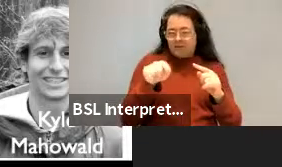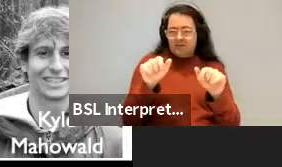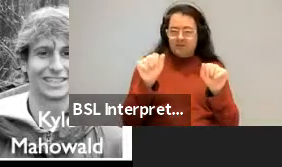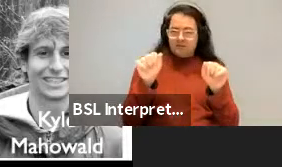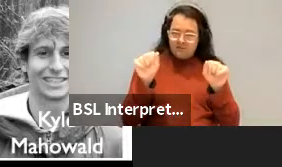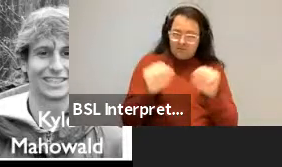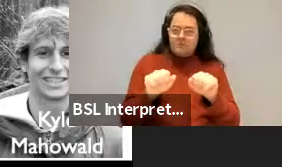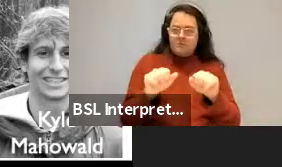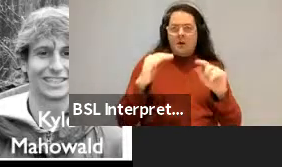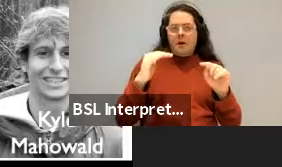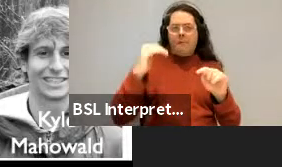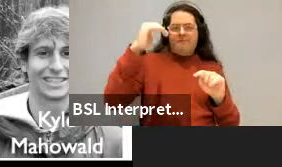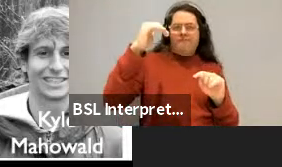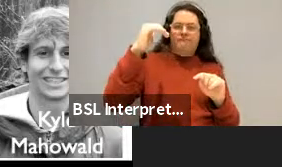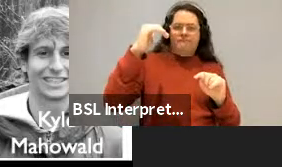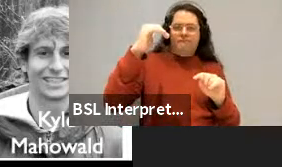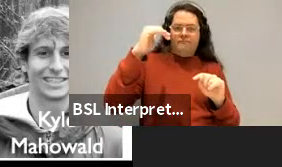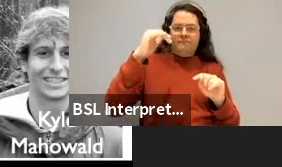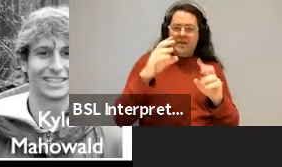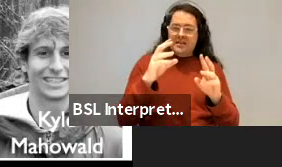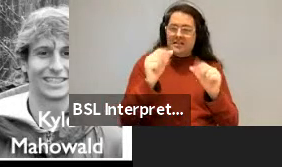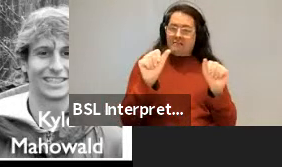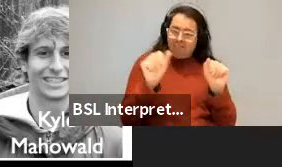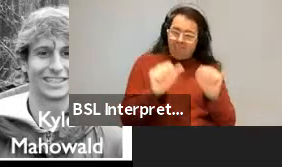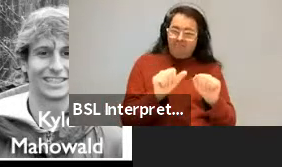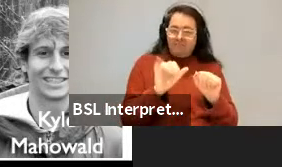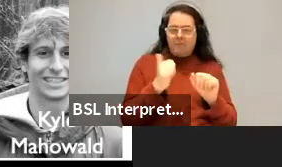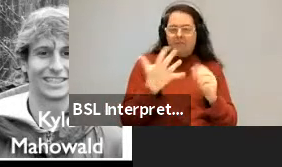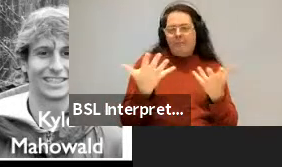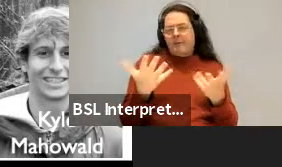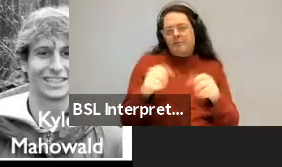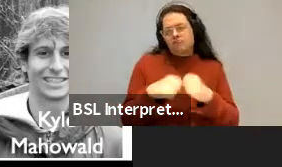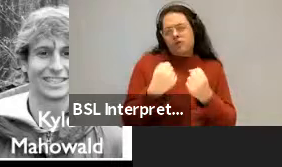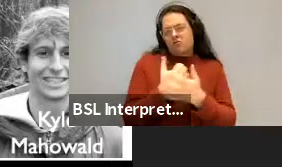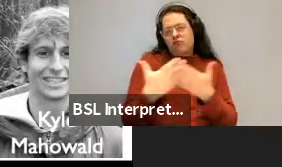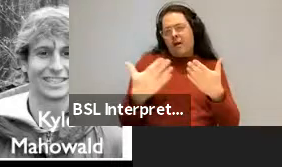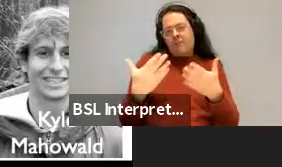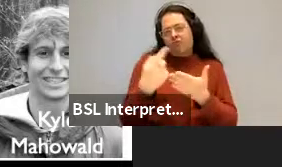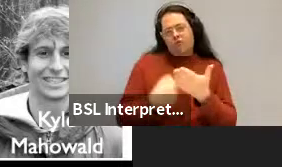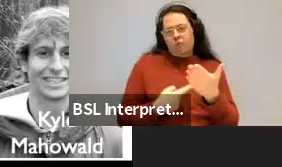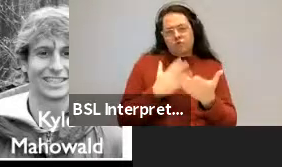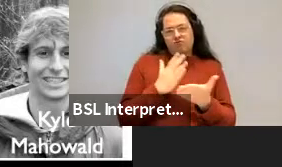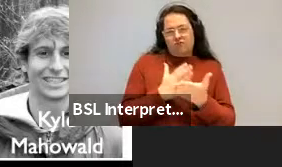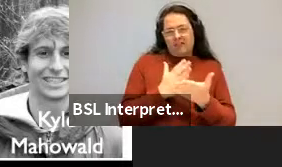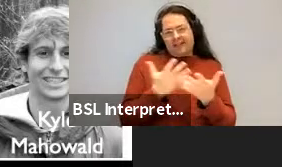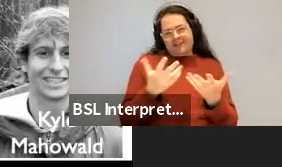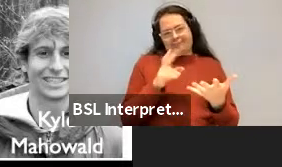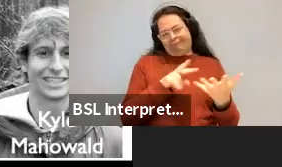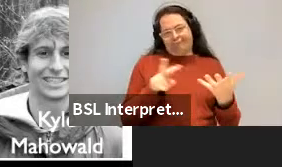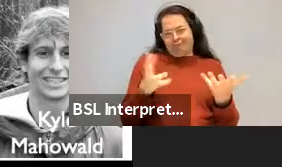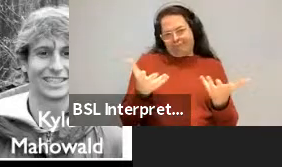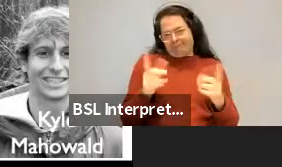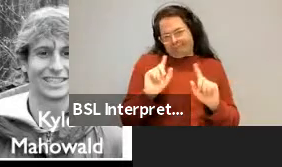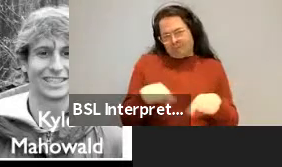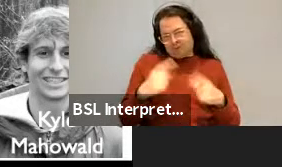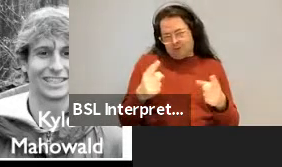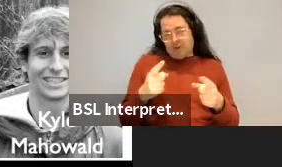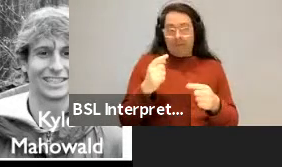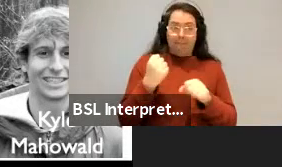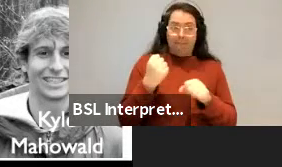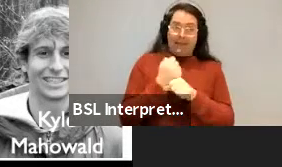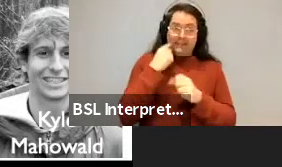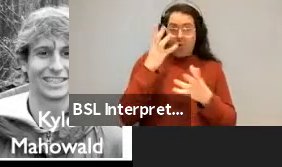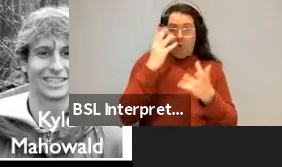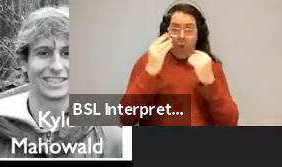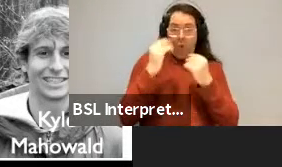within a language, which probably make the language languages easier to learn, and you're just ignoring those. Okay, if you ignore those, which are, you know, those.